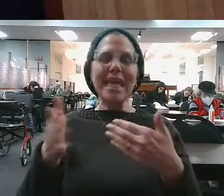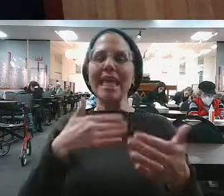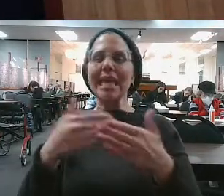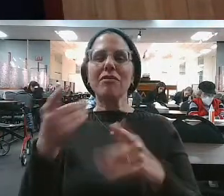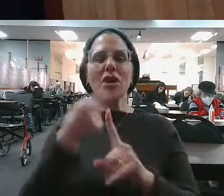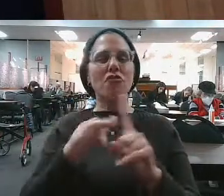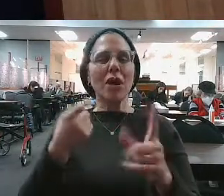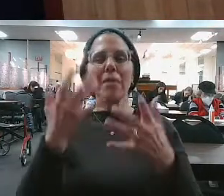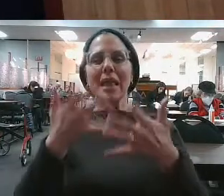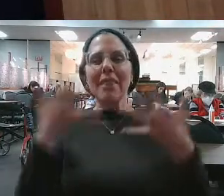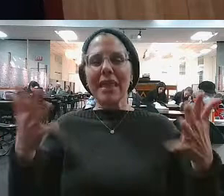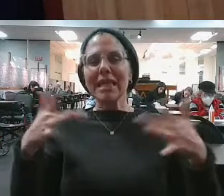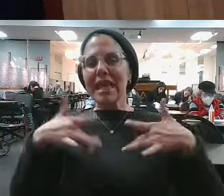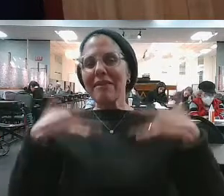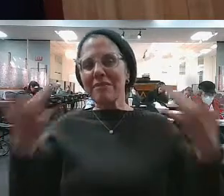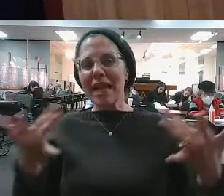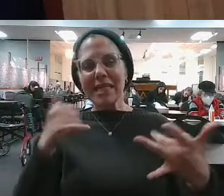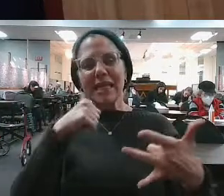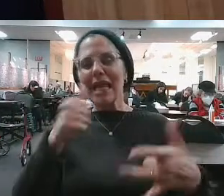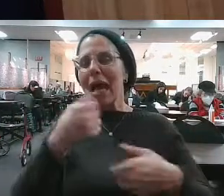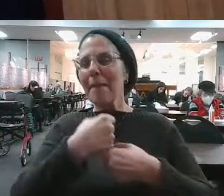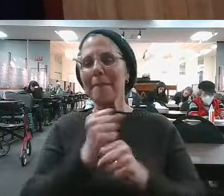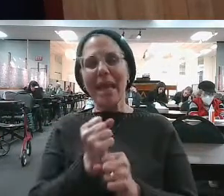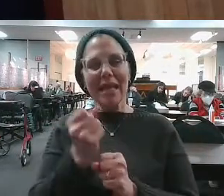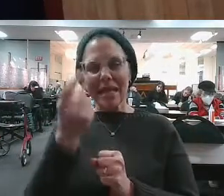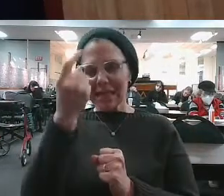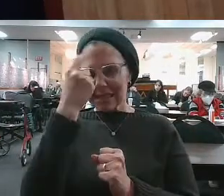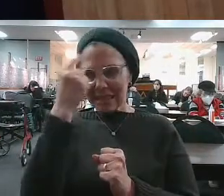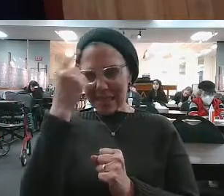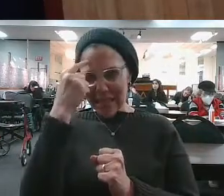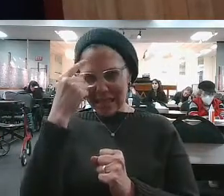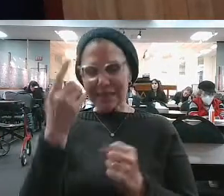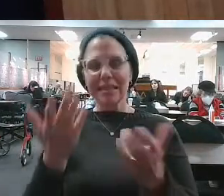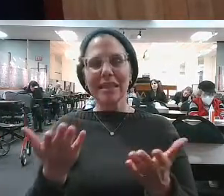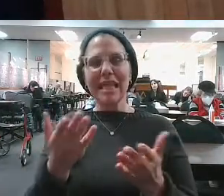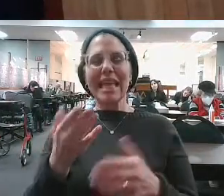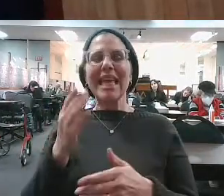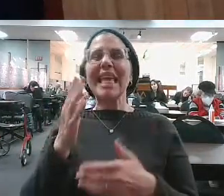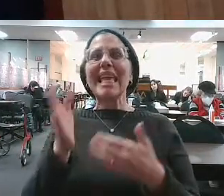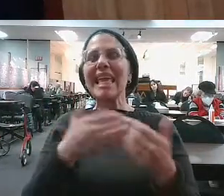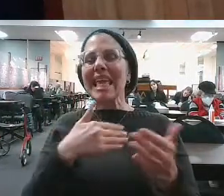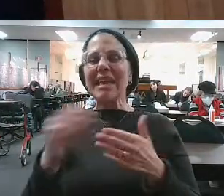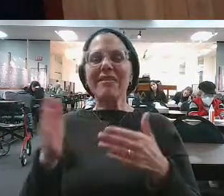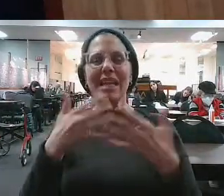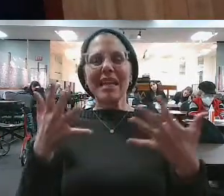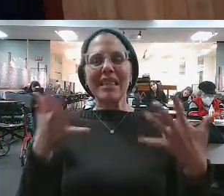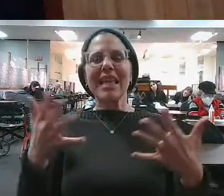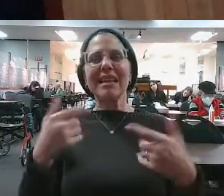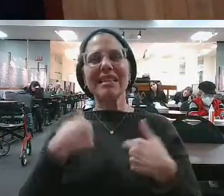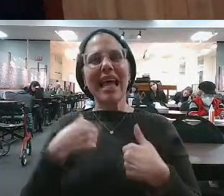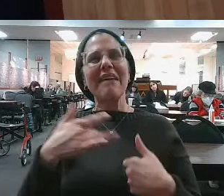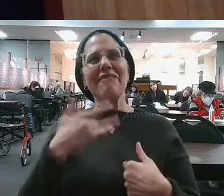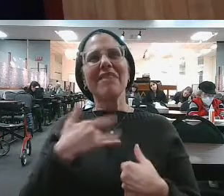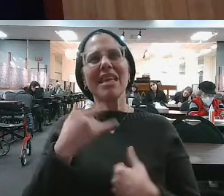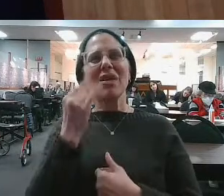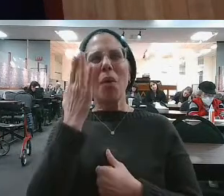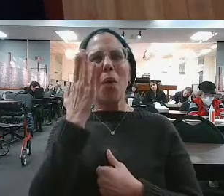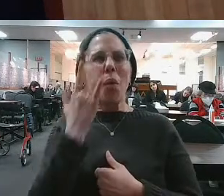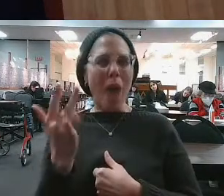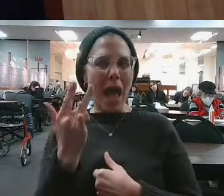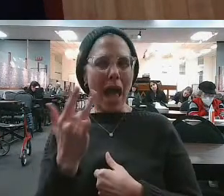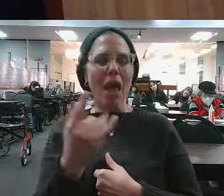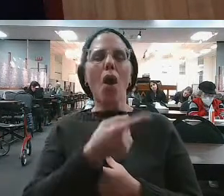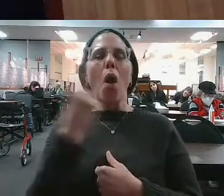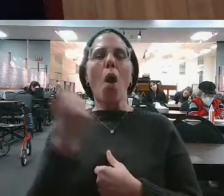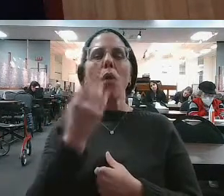make no sense, even from the things that are illogical, even from the things that leave me wondering why, there's